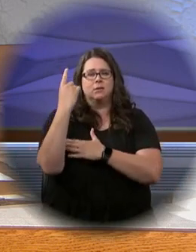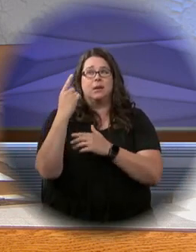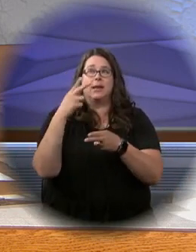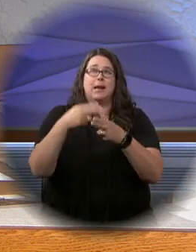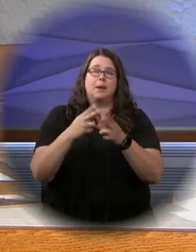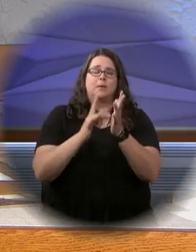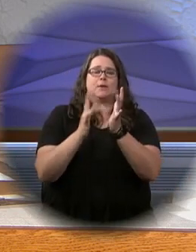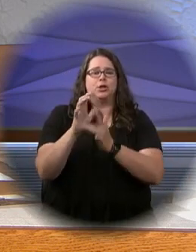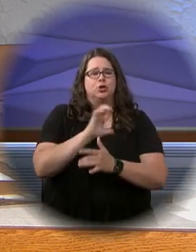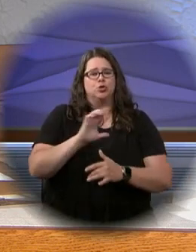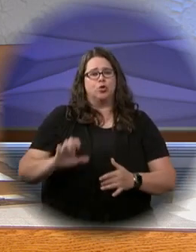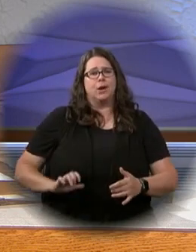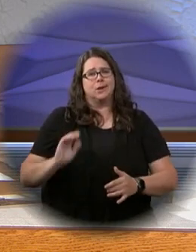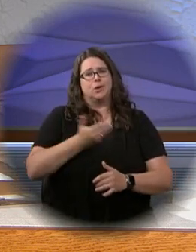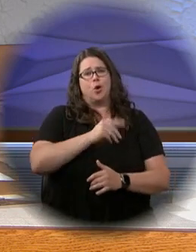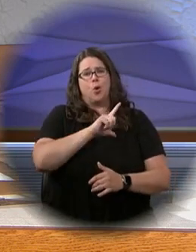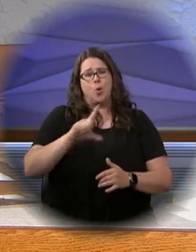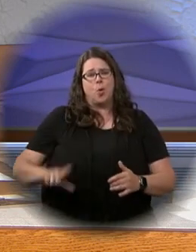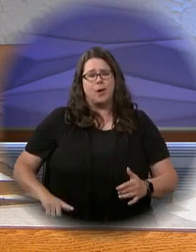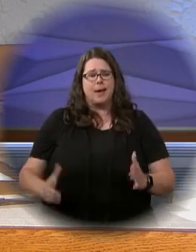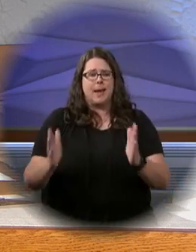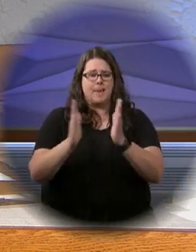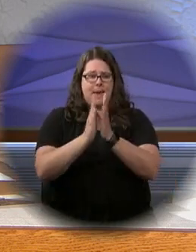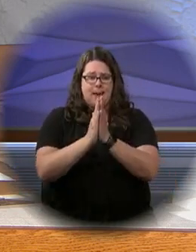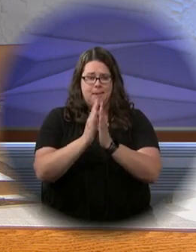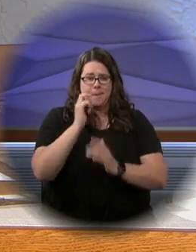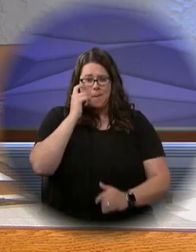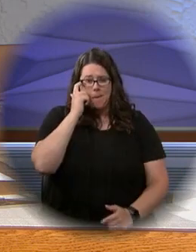in the name of Jesus Christ, our Lord. Amen.